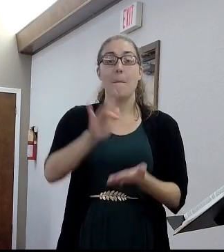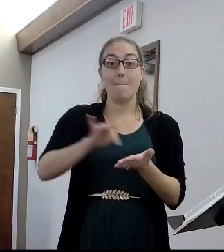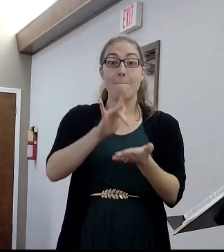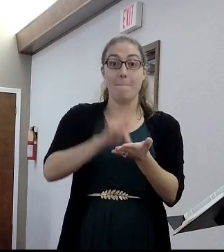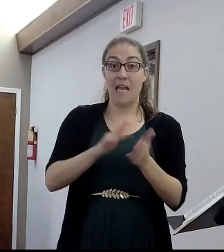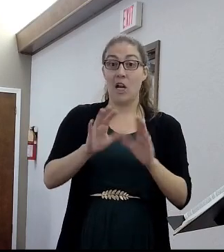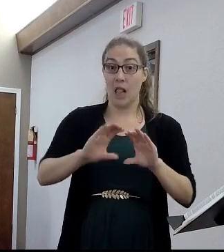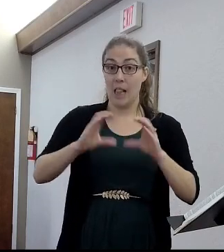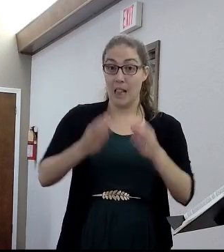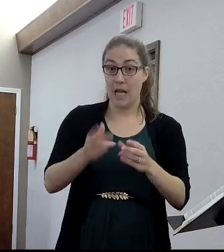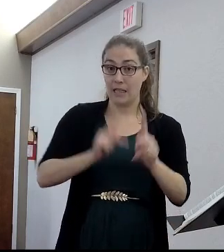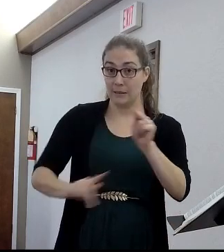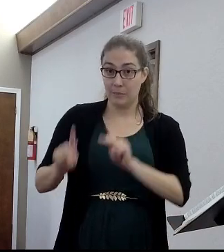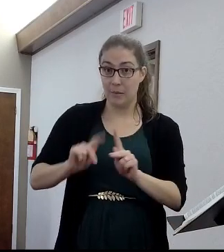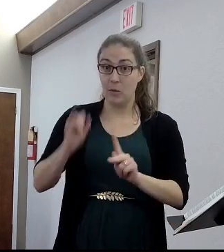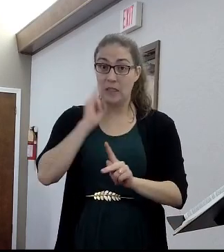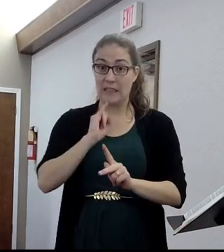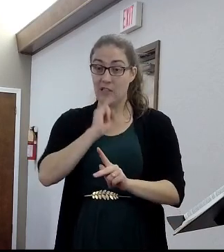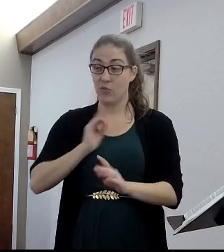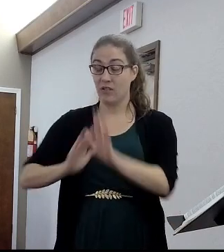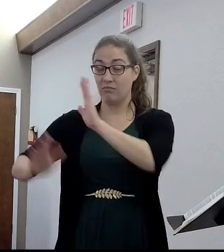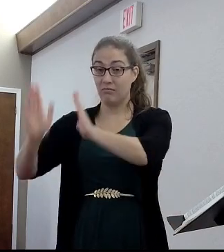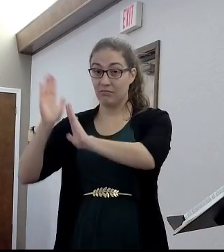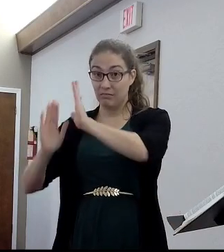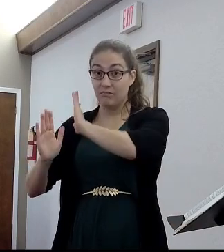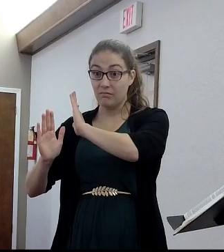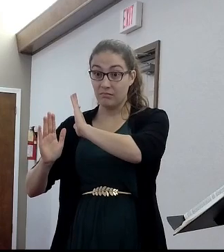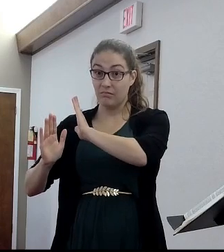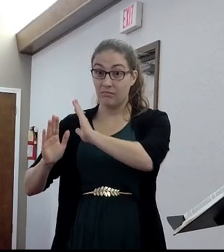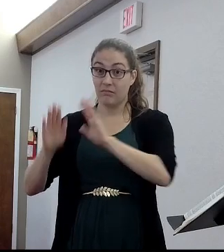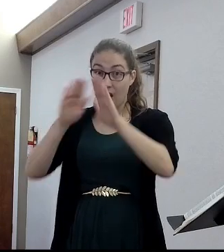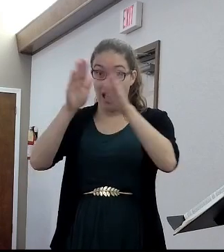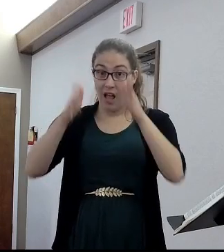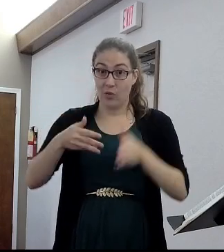Israel. This is their house.